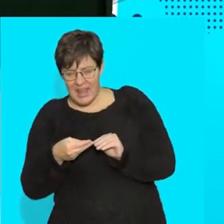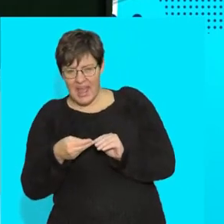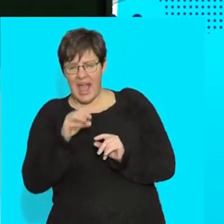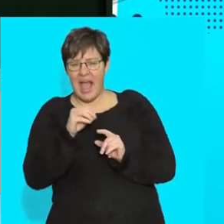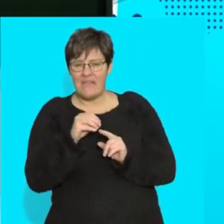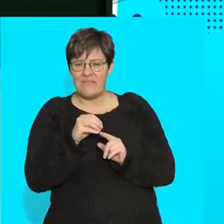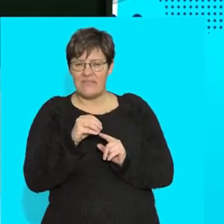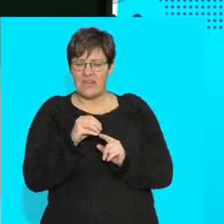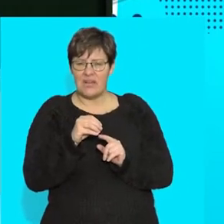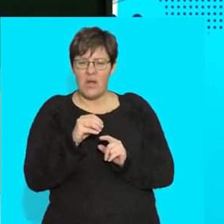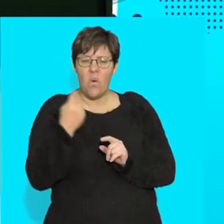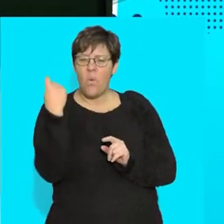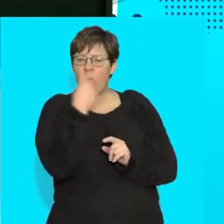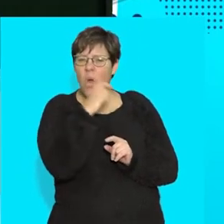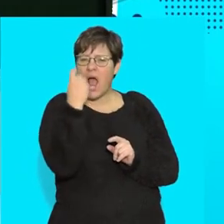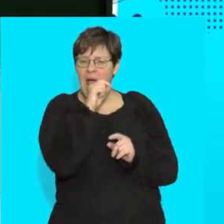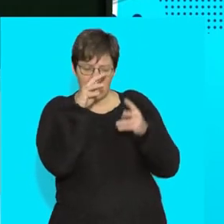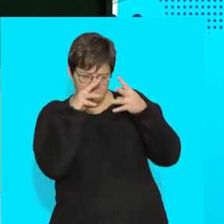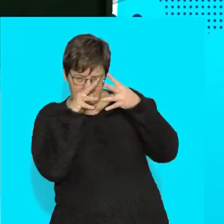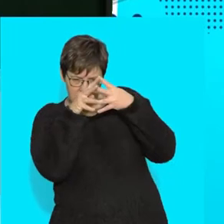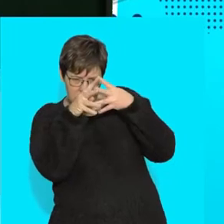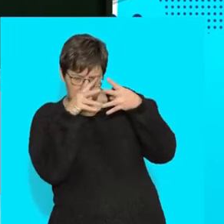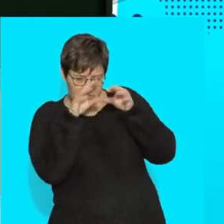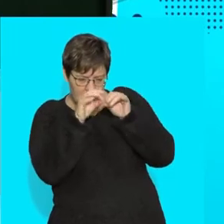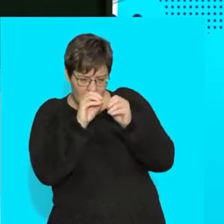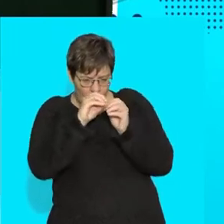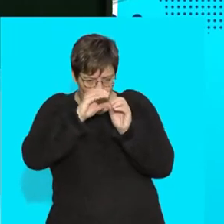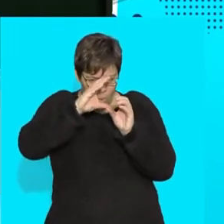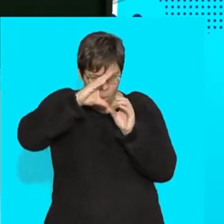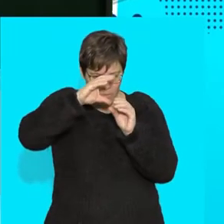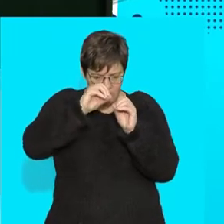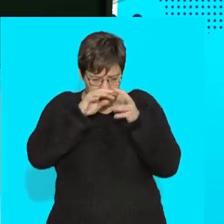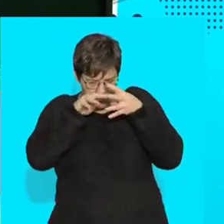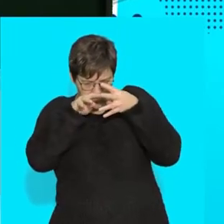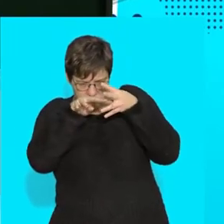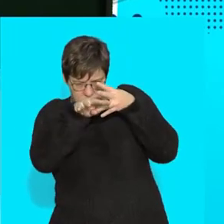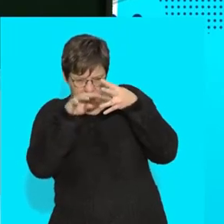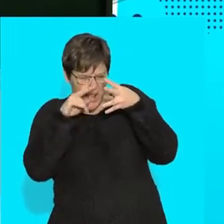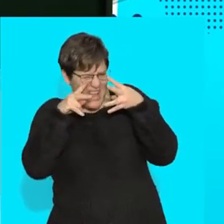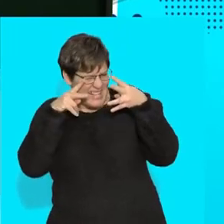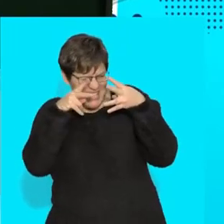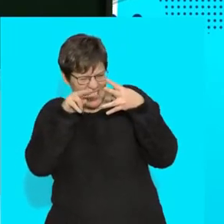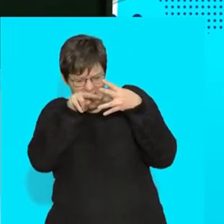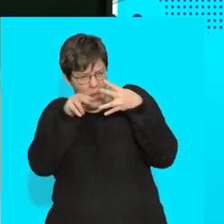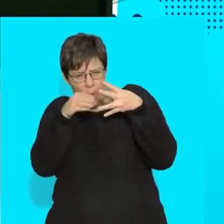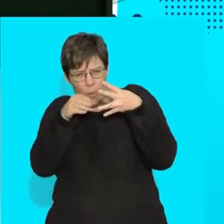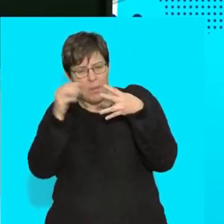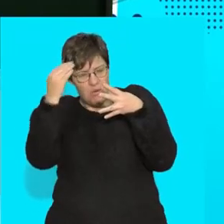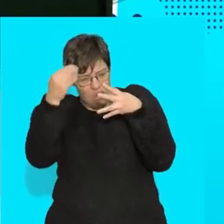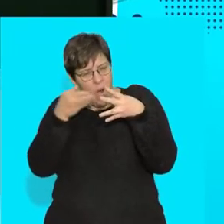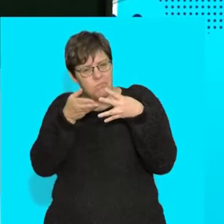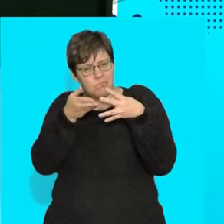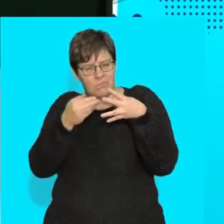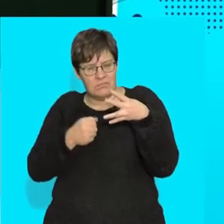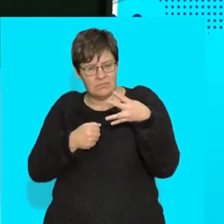white see-through layer that you can't really see that it's there, but you know it's there. What